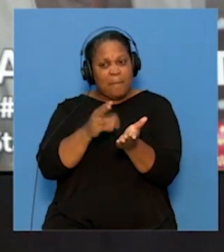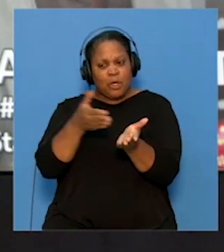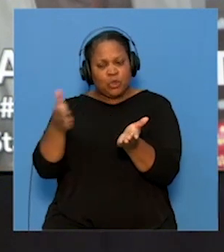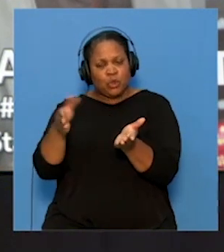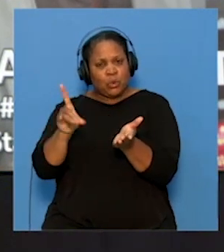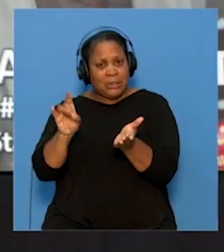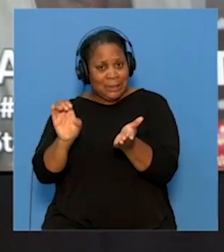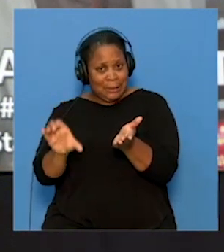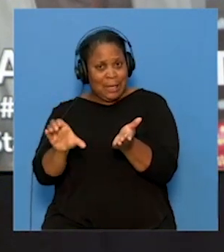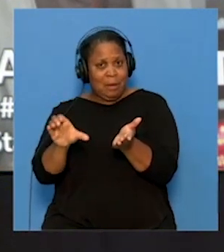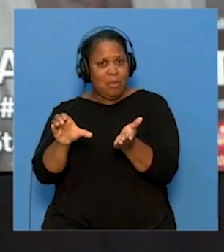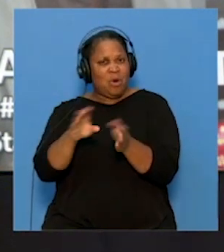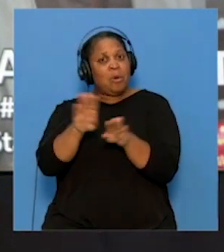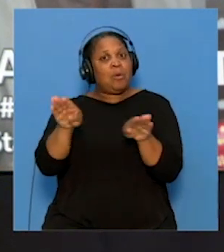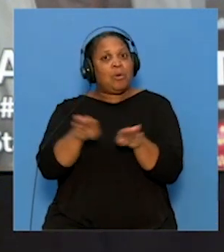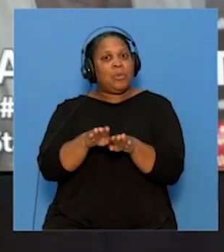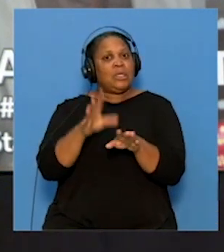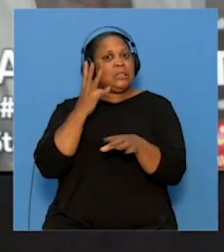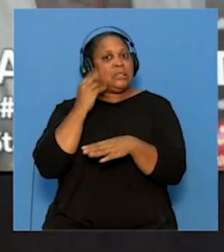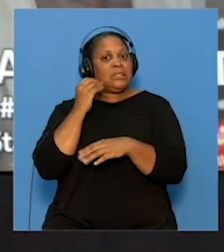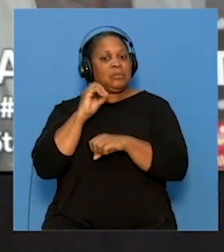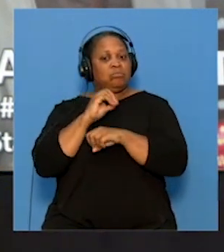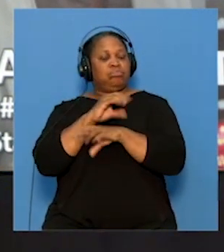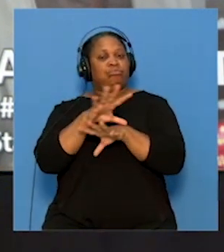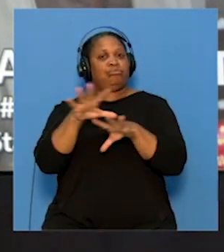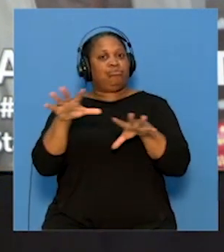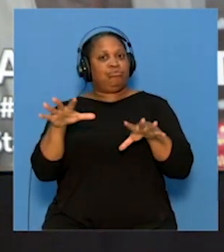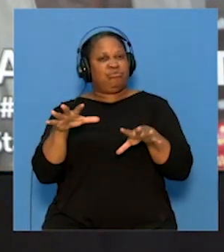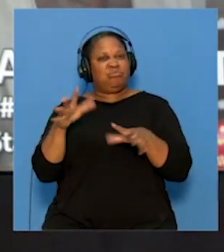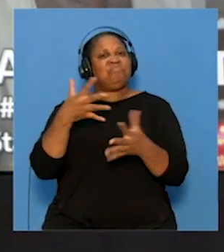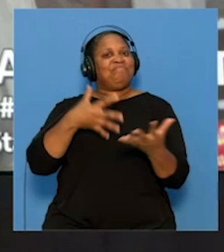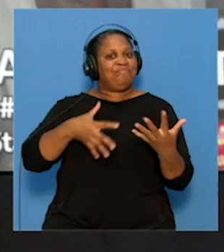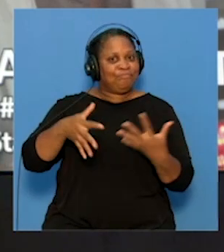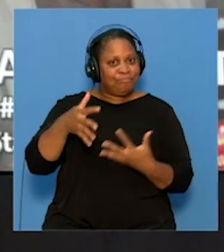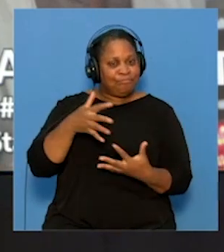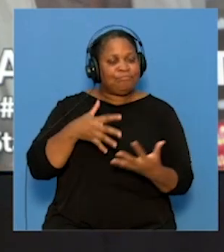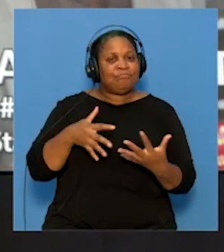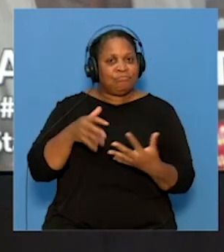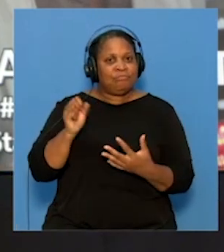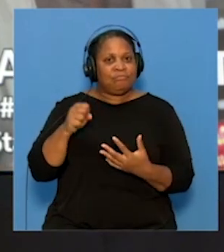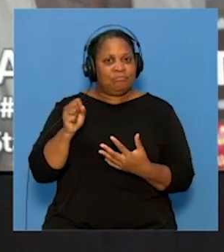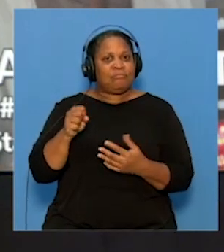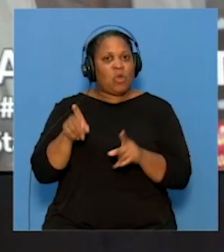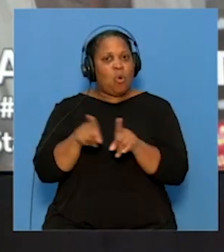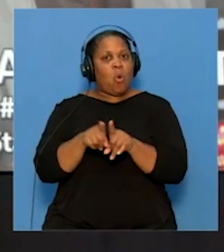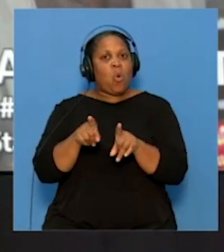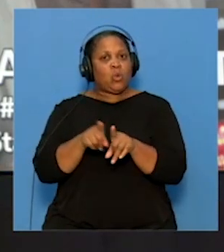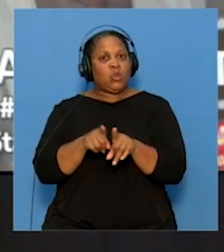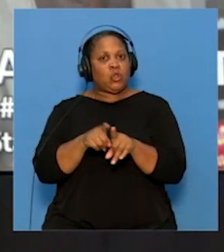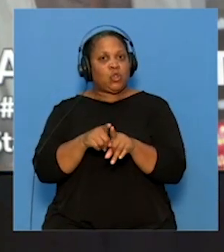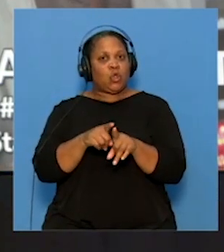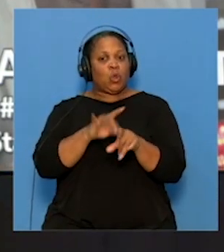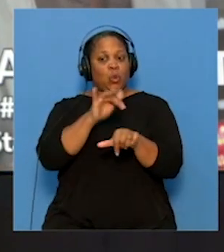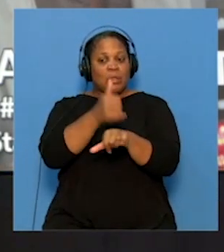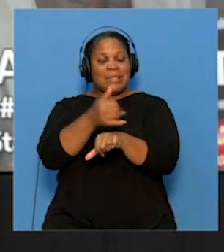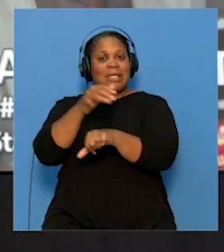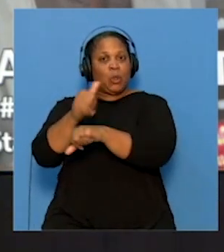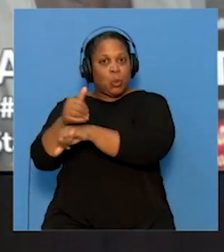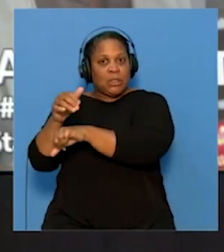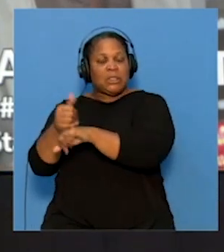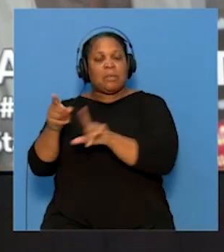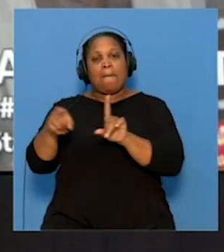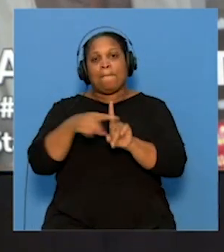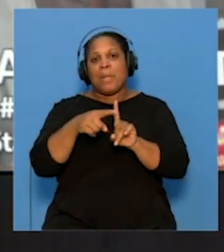when Bermuda experienced an outbreak in some social settings. We will also look to routinely sequence positive cases